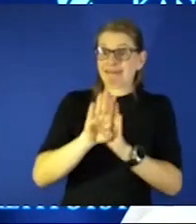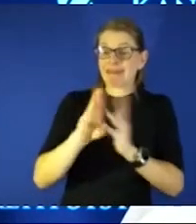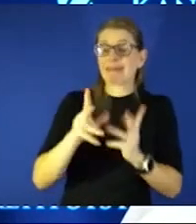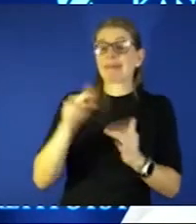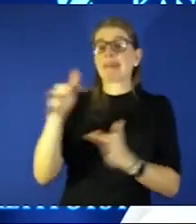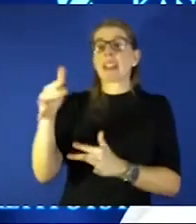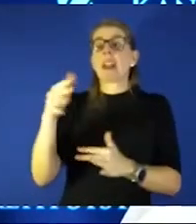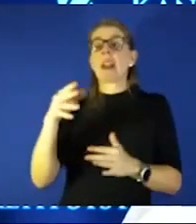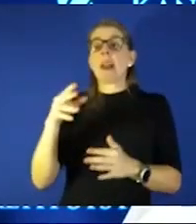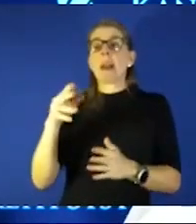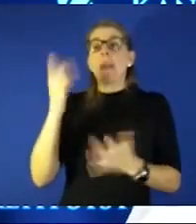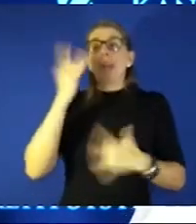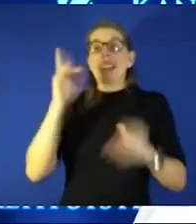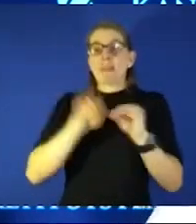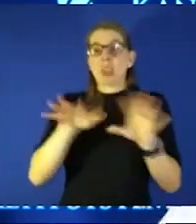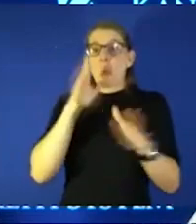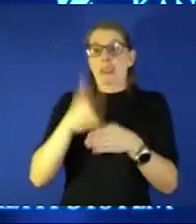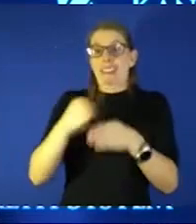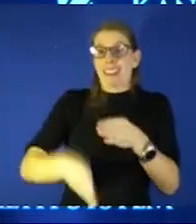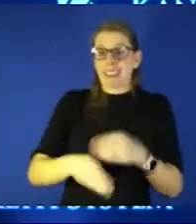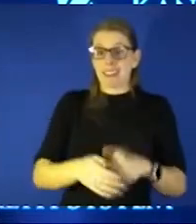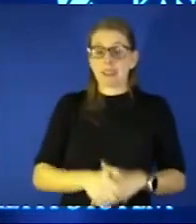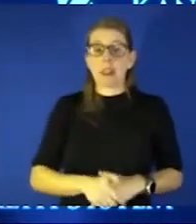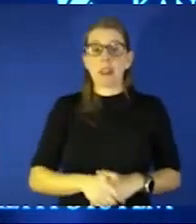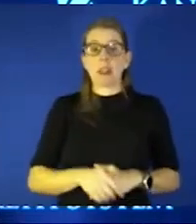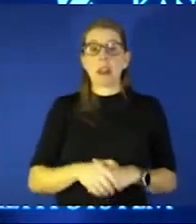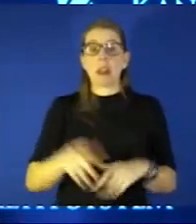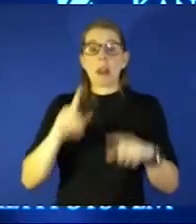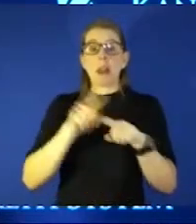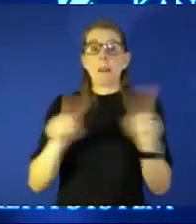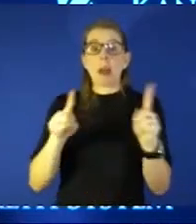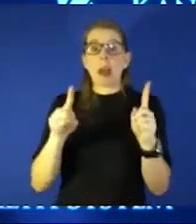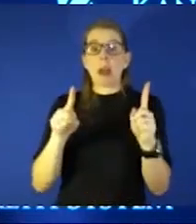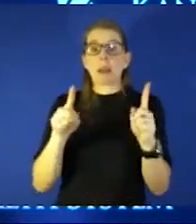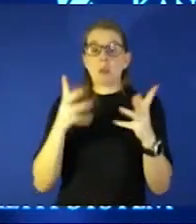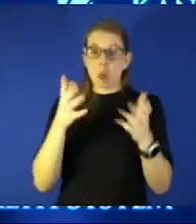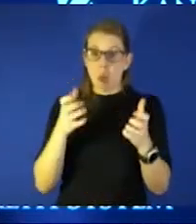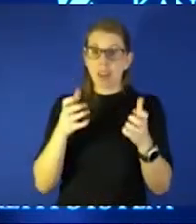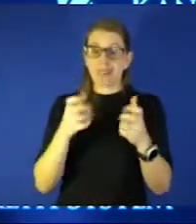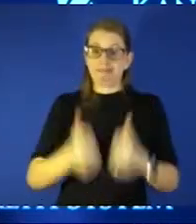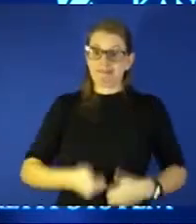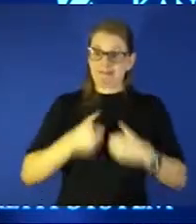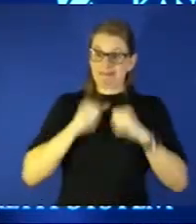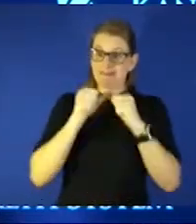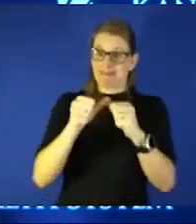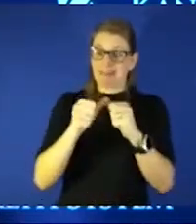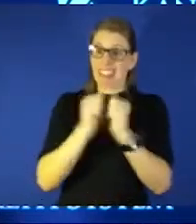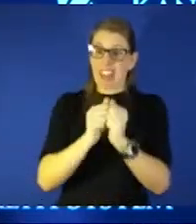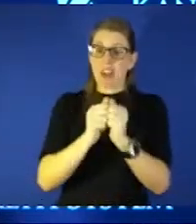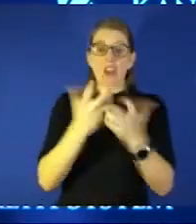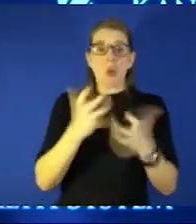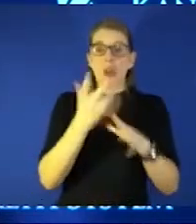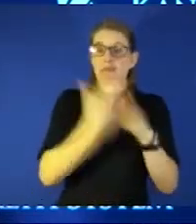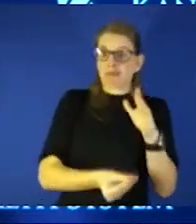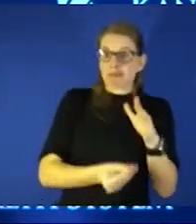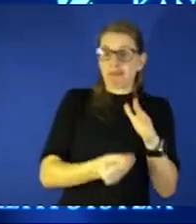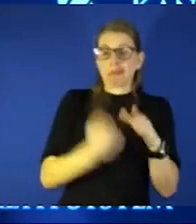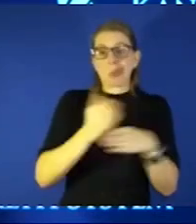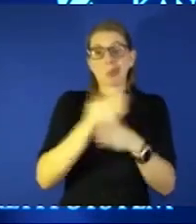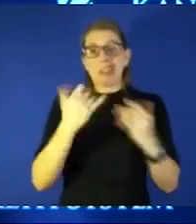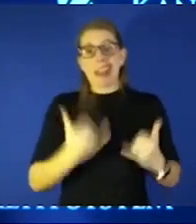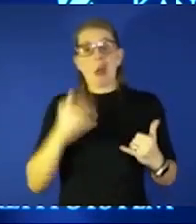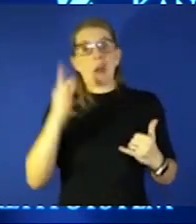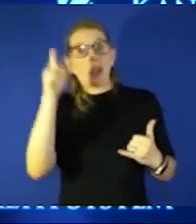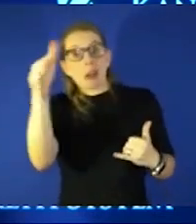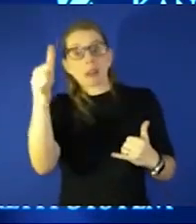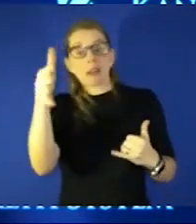will end but we want to be all in that end together we don't want to lose you between now and then and i promise you we don't